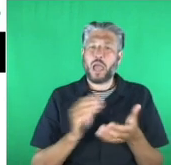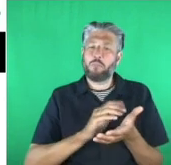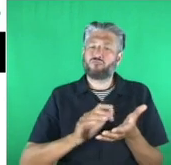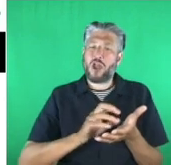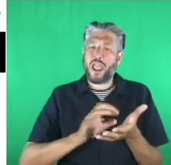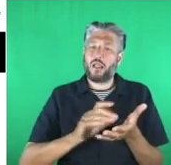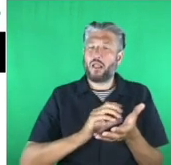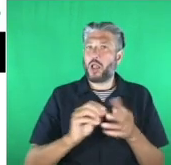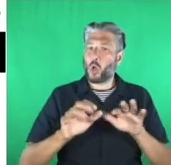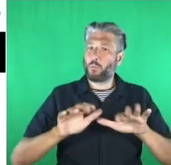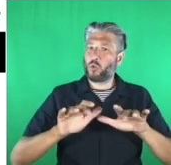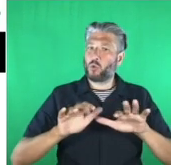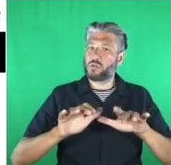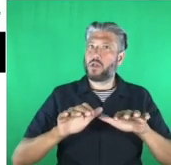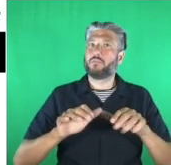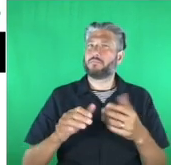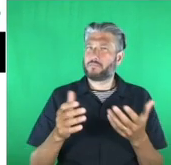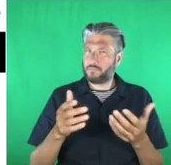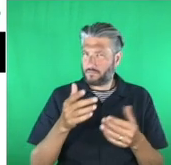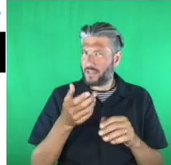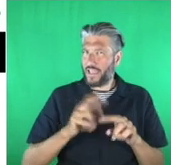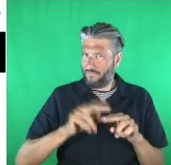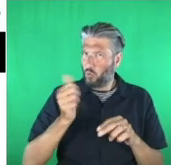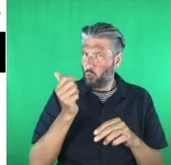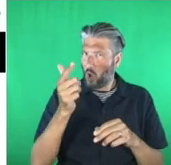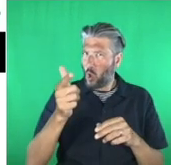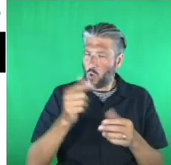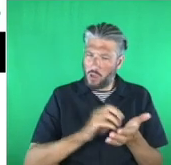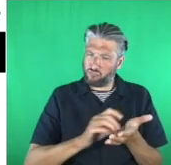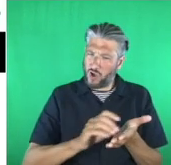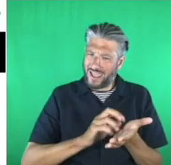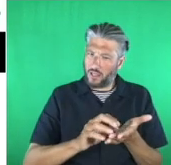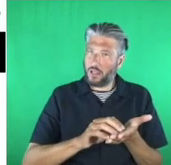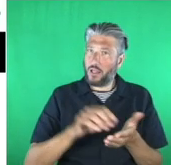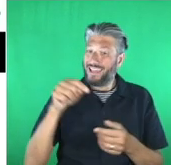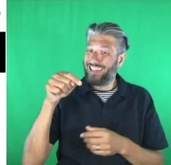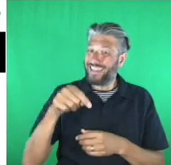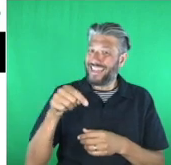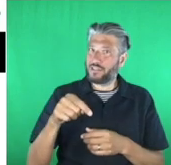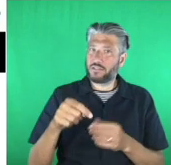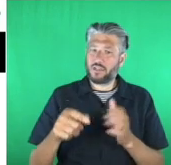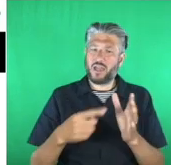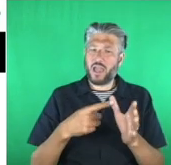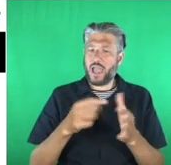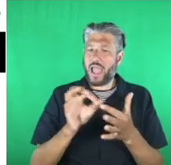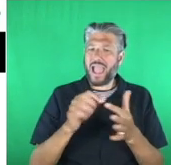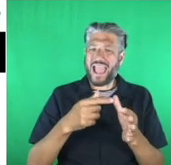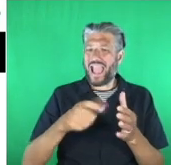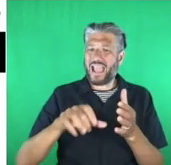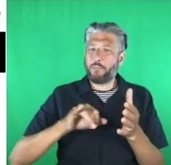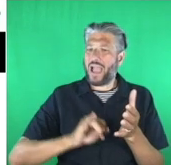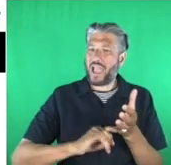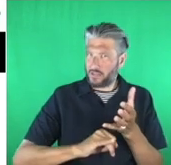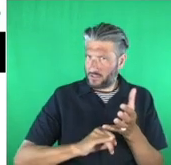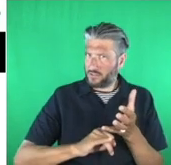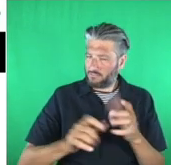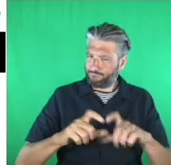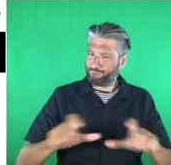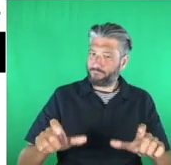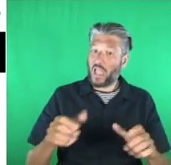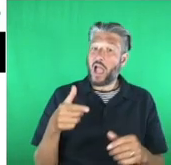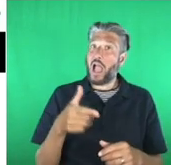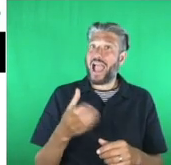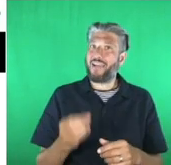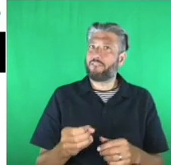For those who know braille technology, this is a braille note apex. Harben, I run my fingers over the dots to feel the letters.